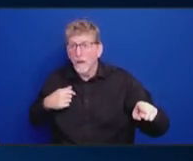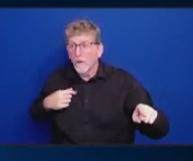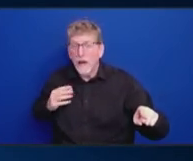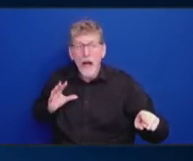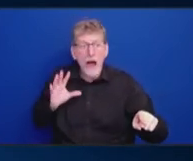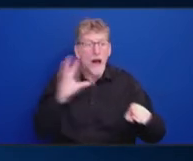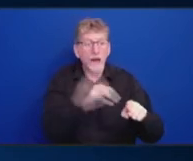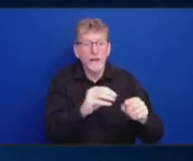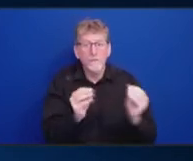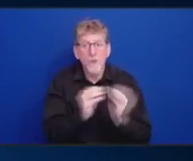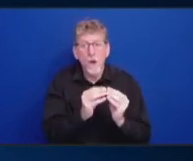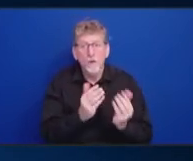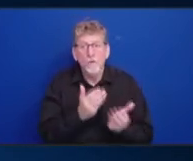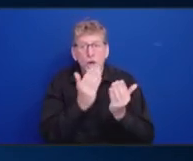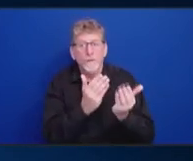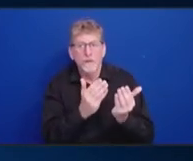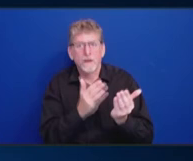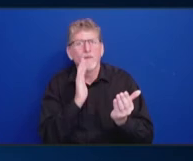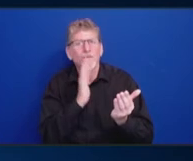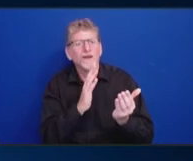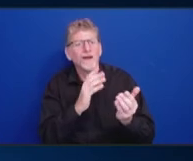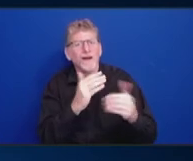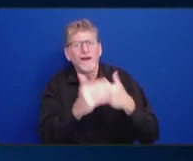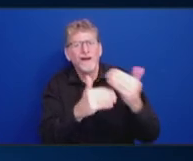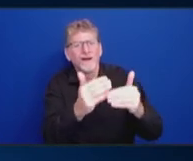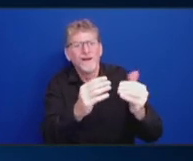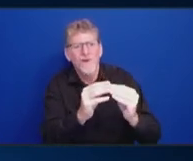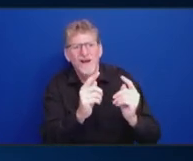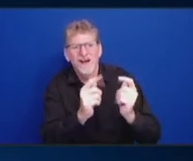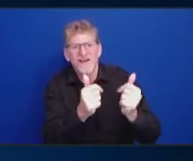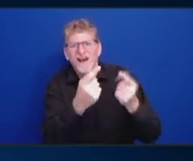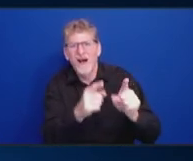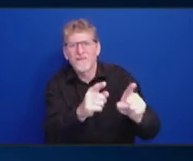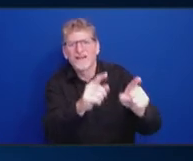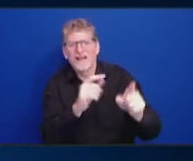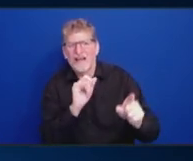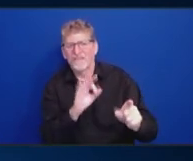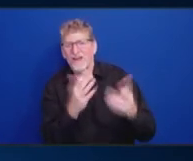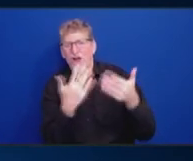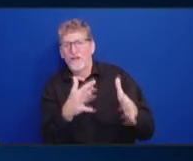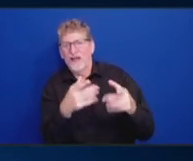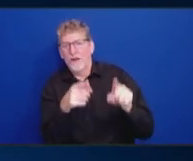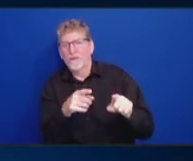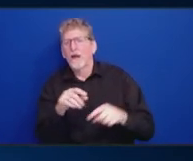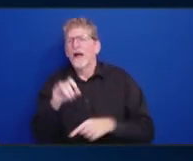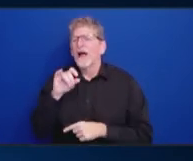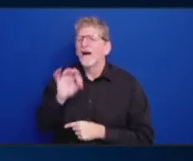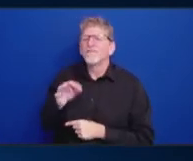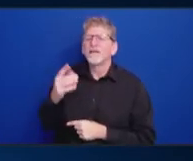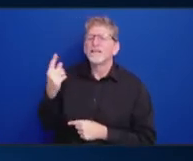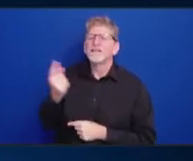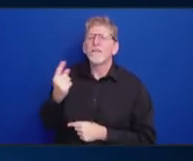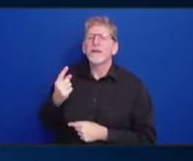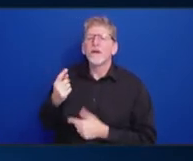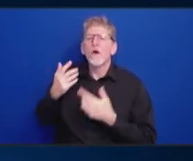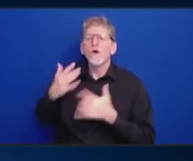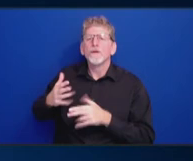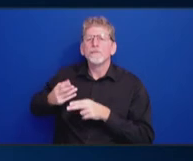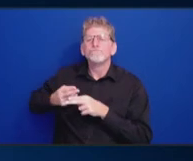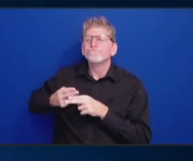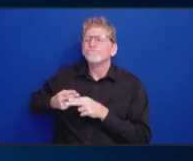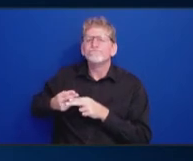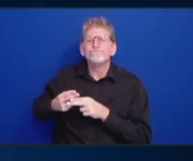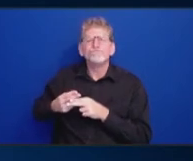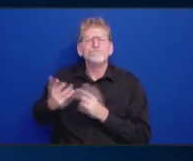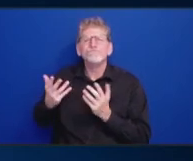faster. There are things that we should do that are medium term. We should continue to do them. But there are some things like the equity task force that is